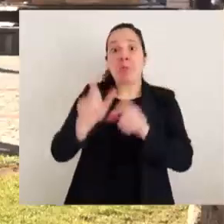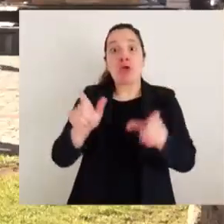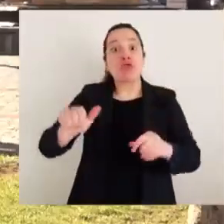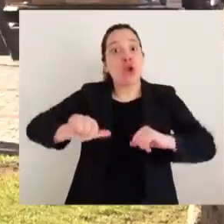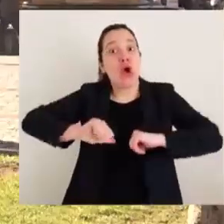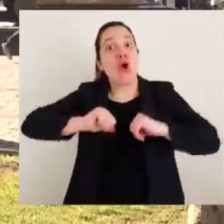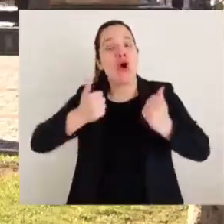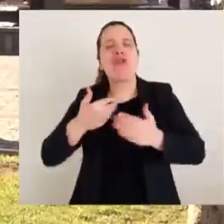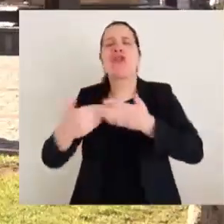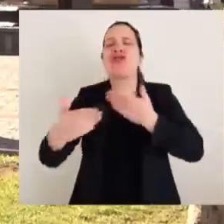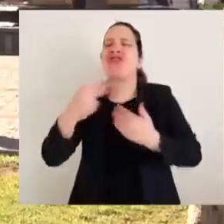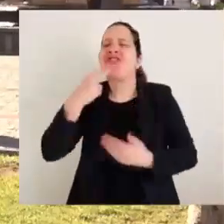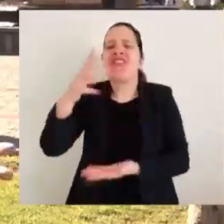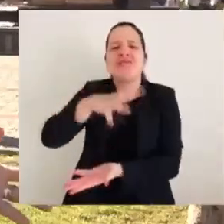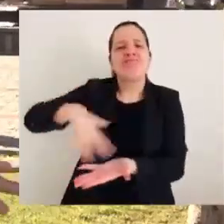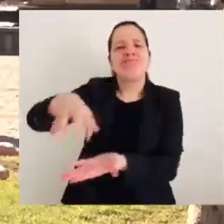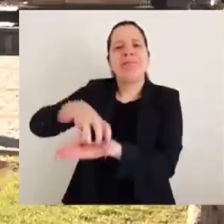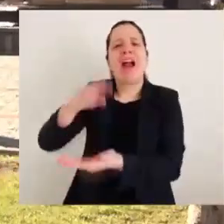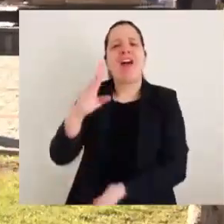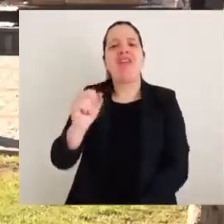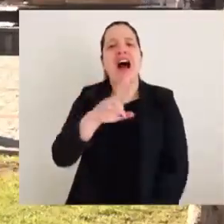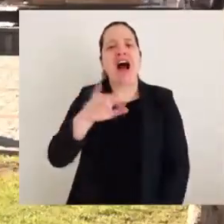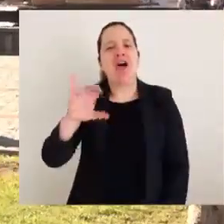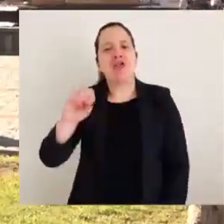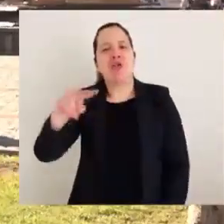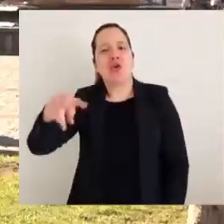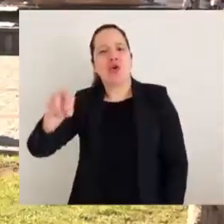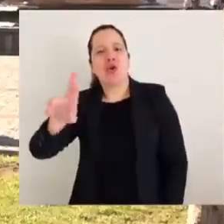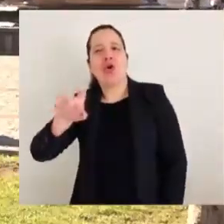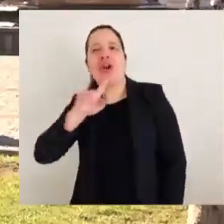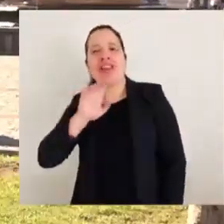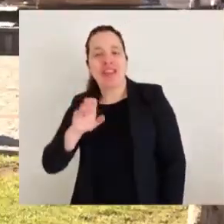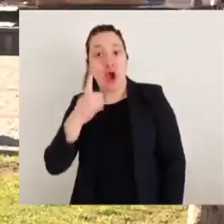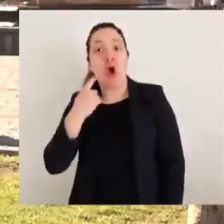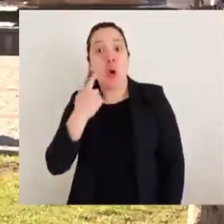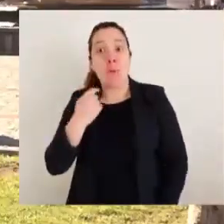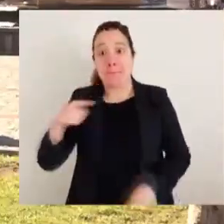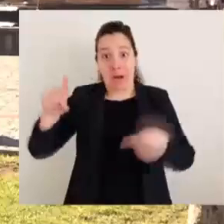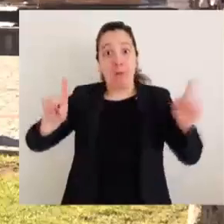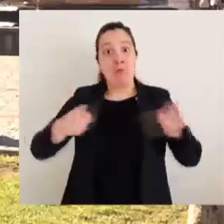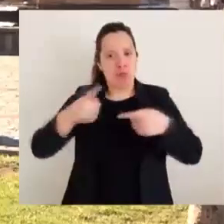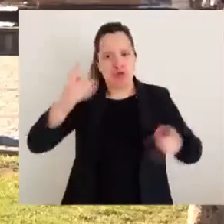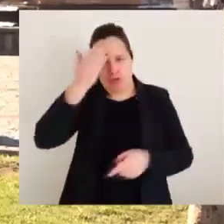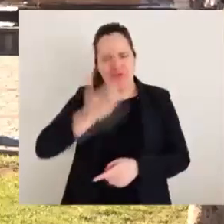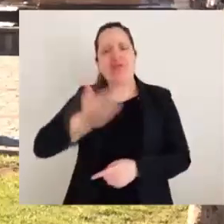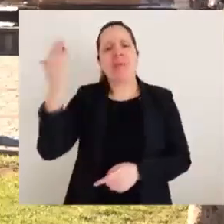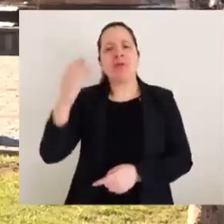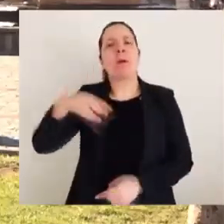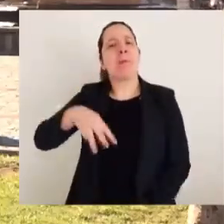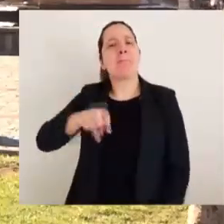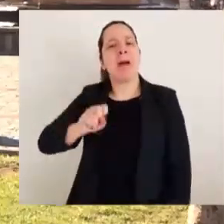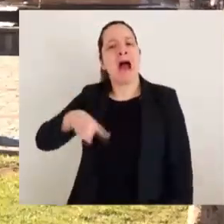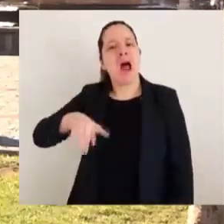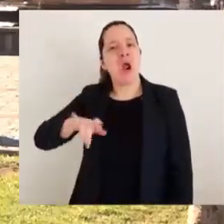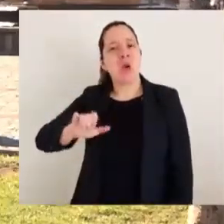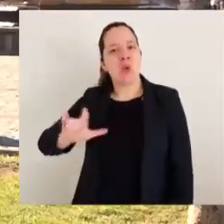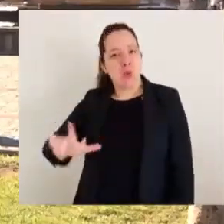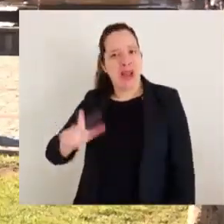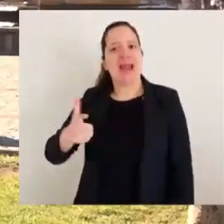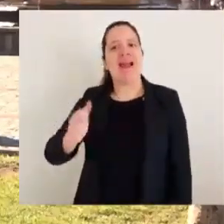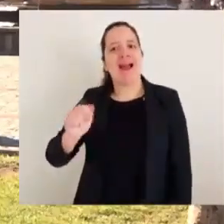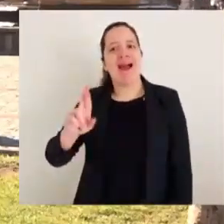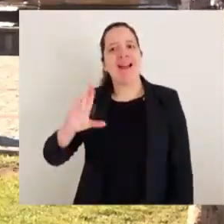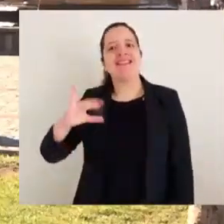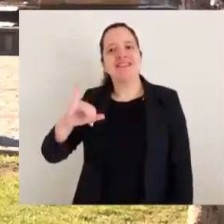young people from Barrio Norte. It's about the visit of the and music national Manuel García,